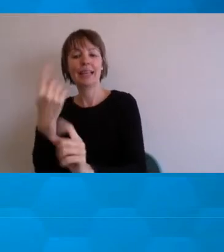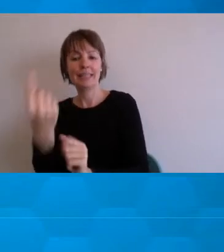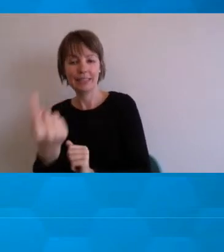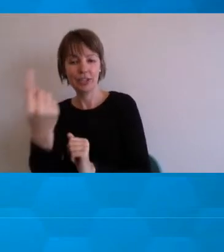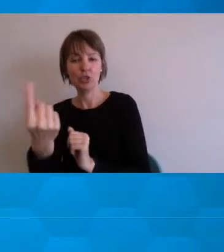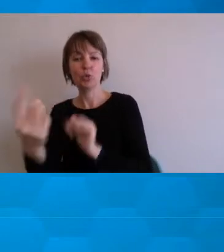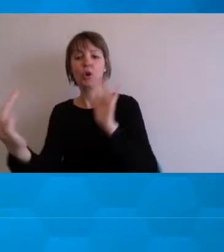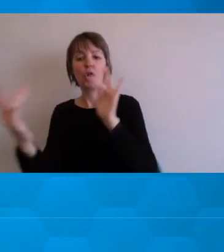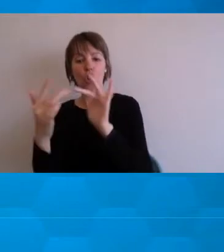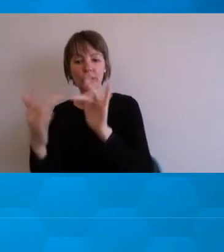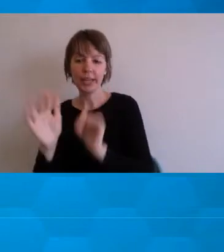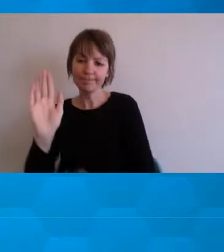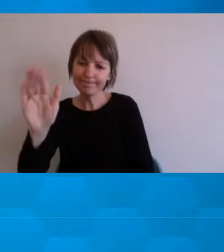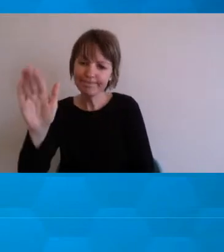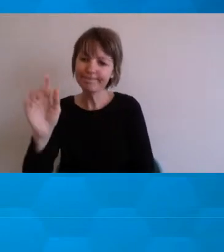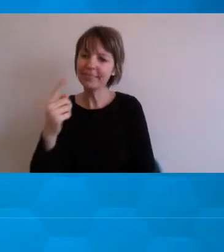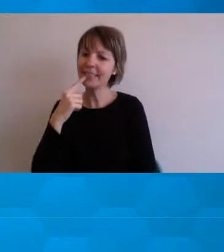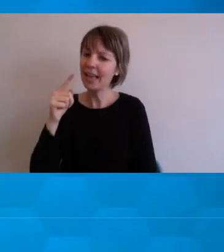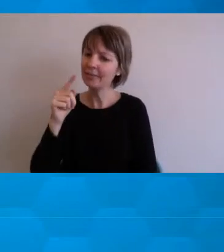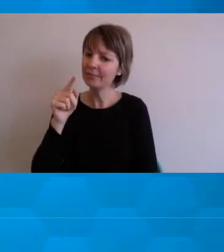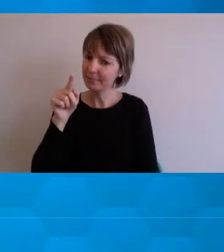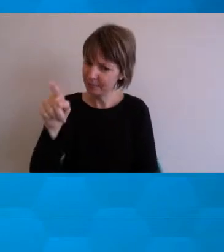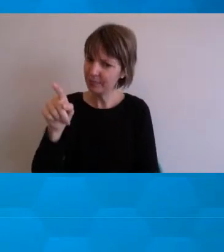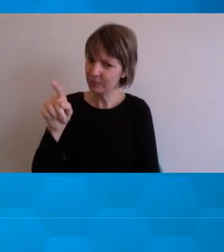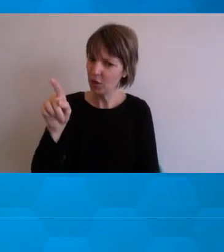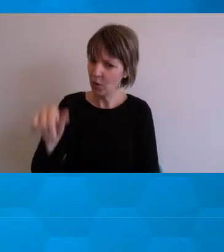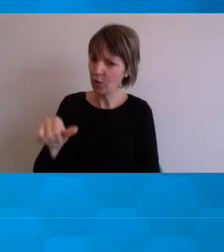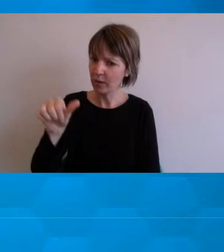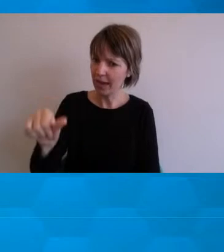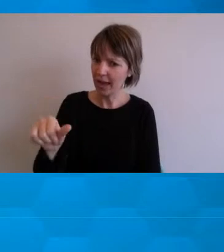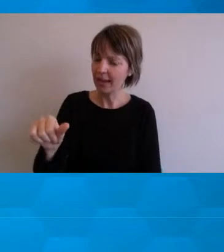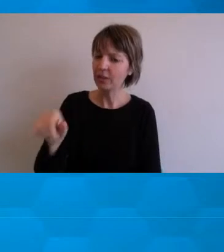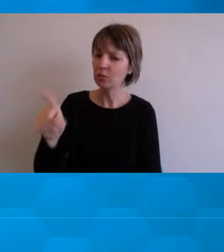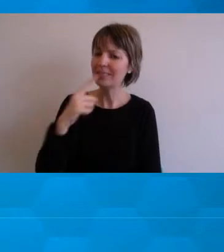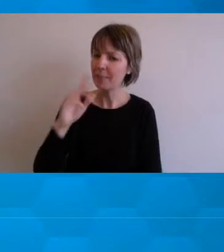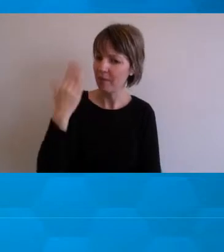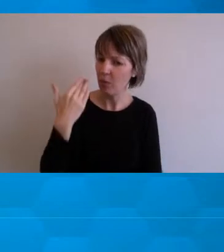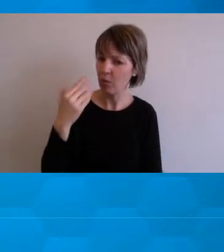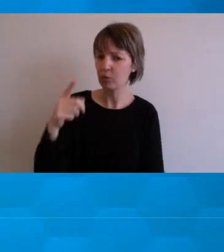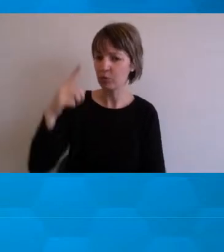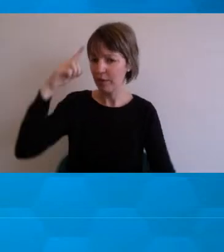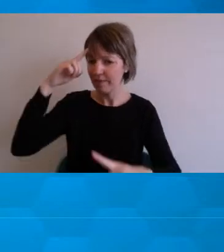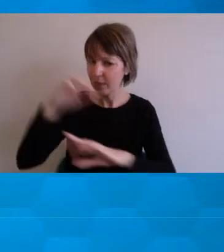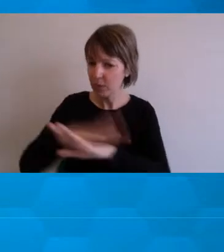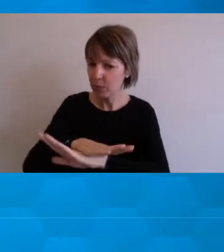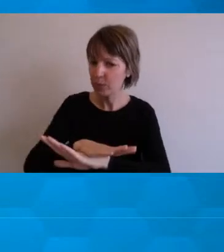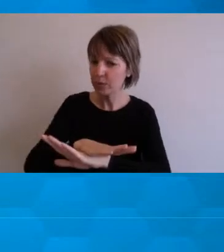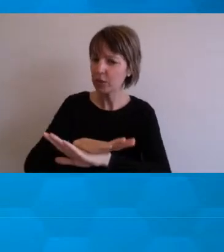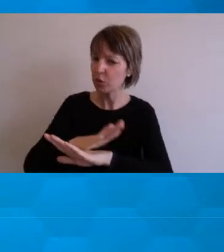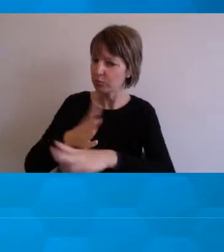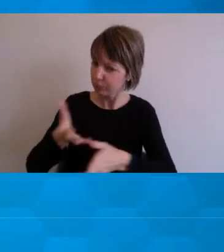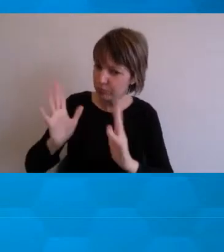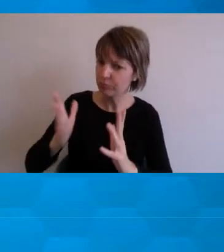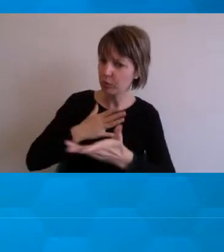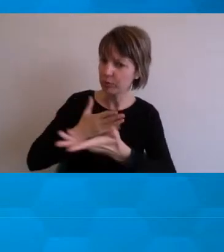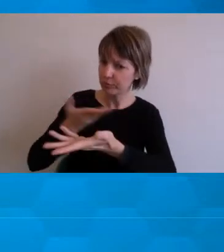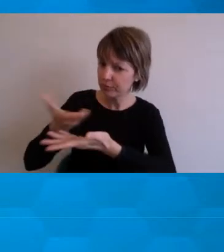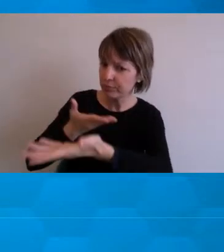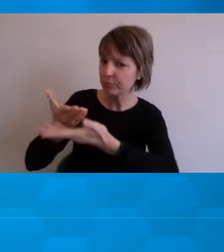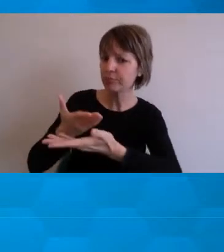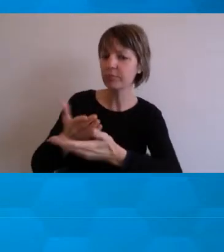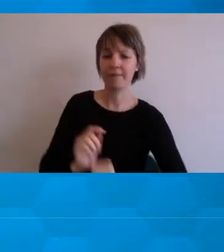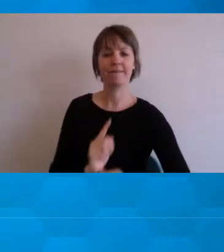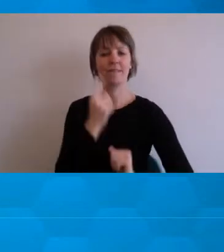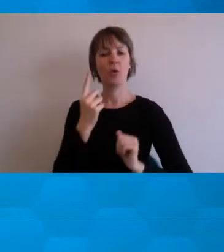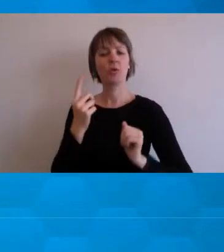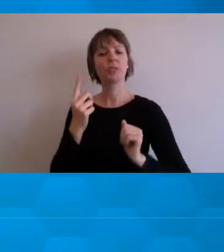say, hey, you know, you mentioned that that you're a bit confused. You know, let's let's chat about it. I reach out firstly by email. Usually